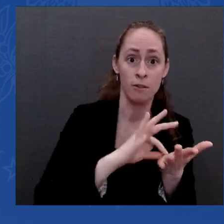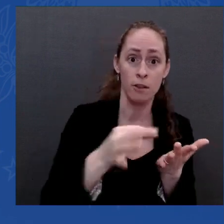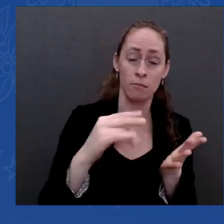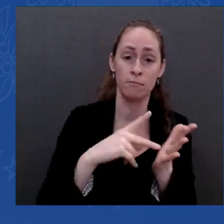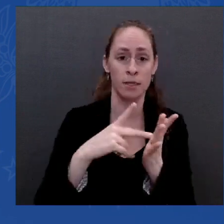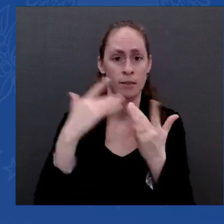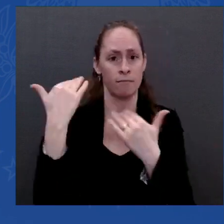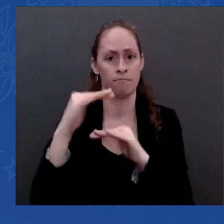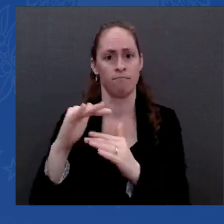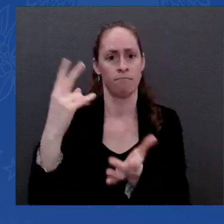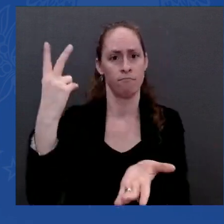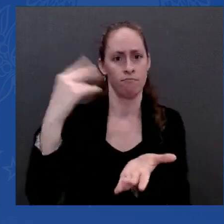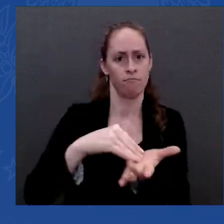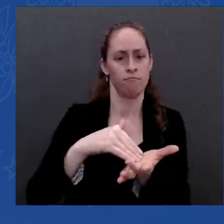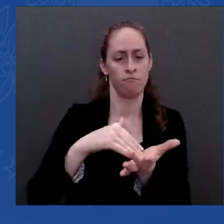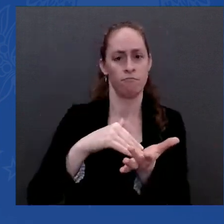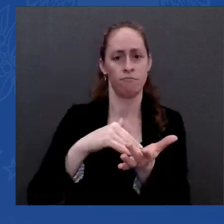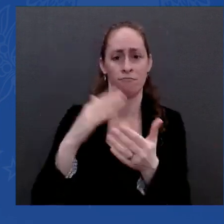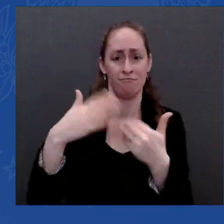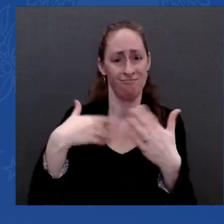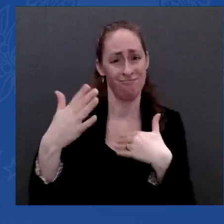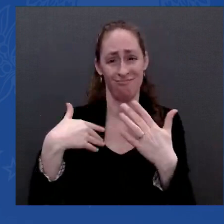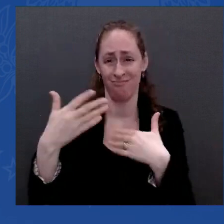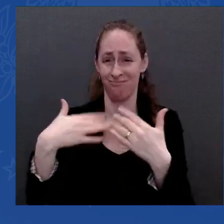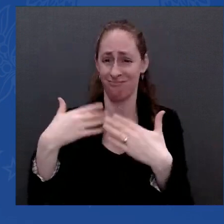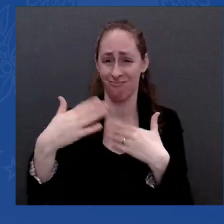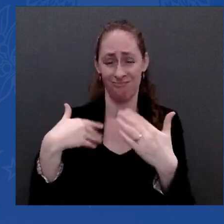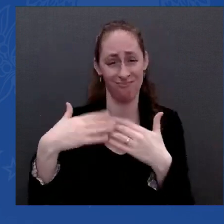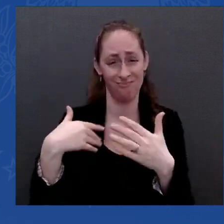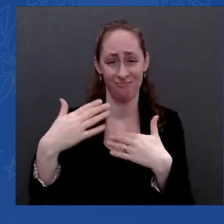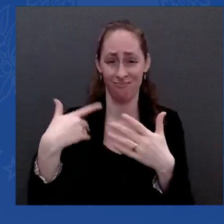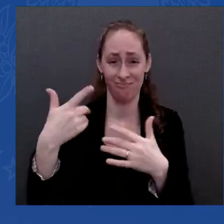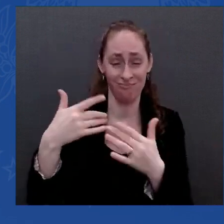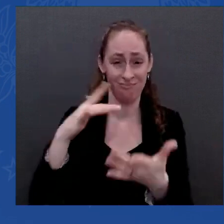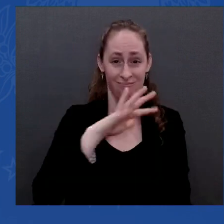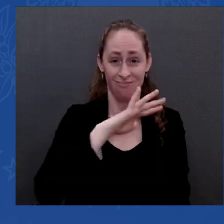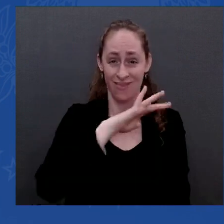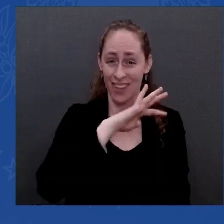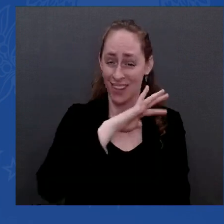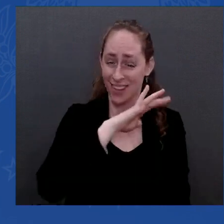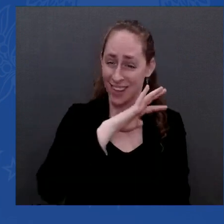With drug companies, insurance companies, and medicine and Medicare picking up the rest of the cost.